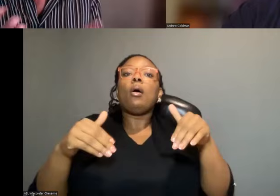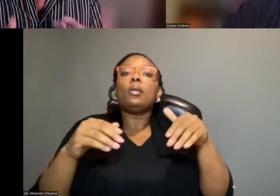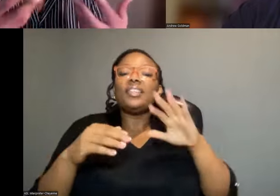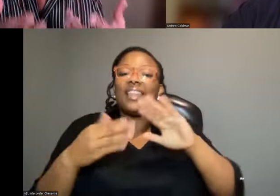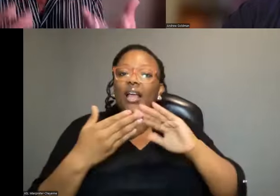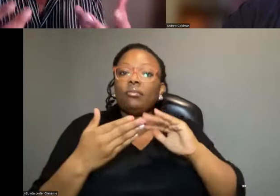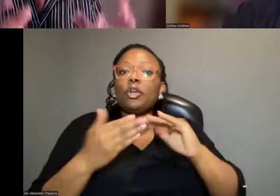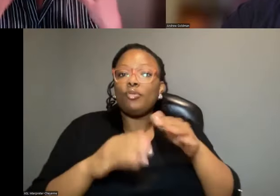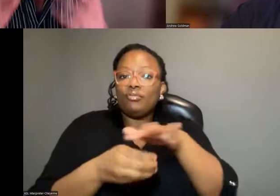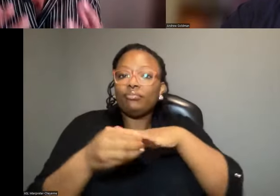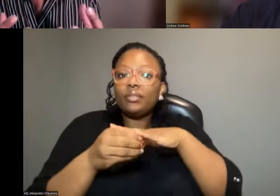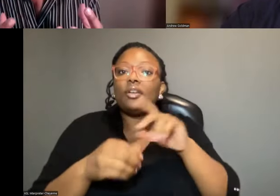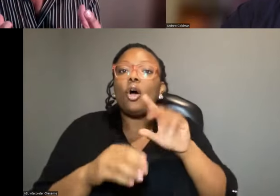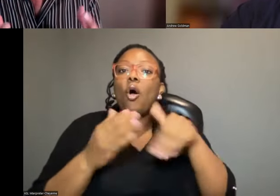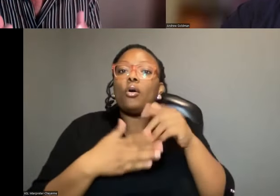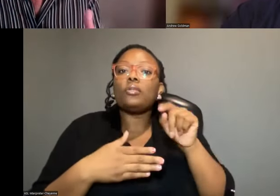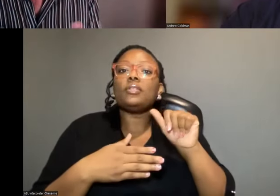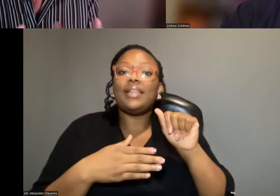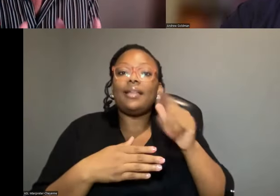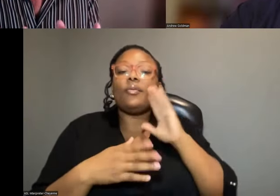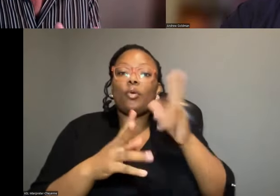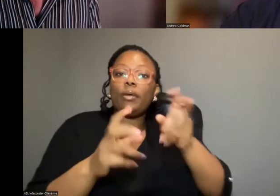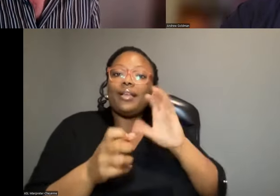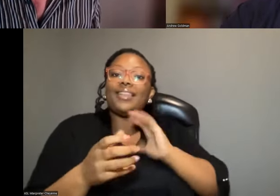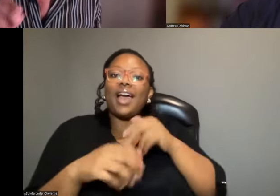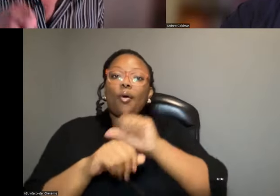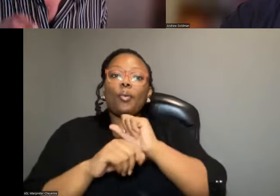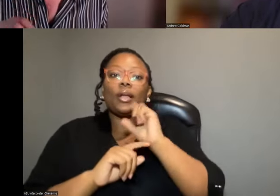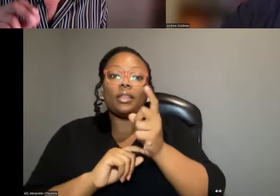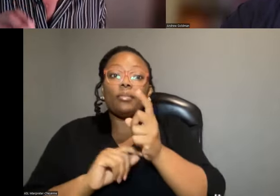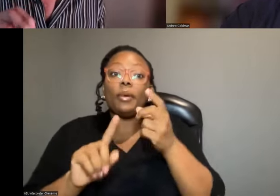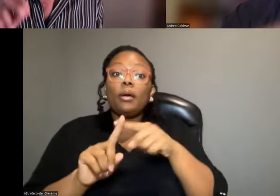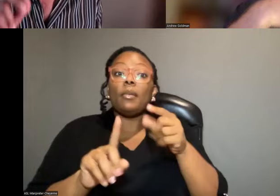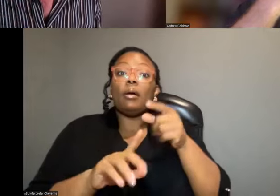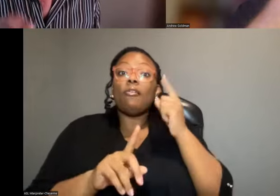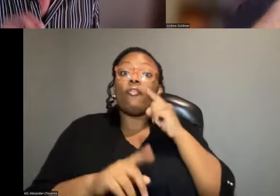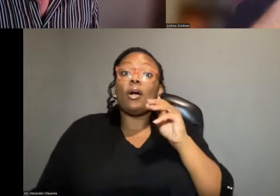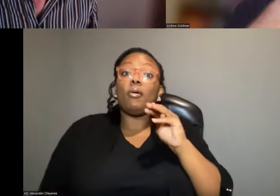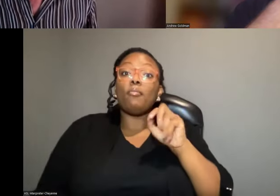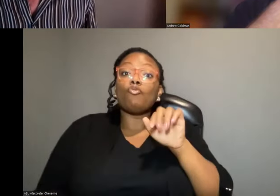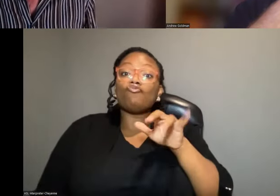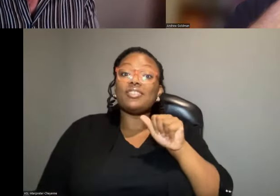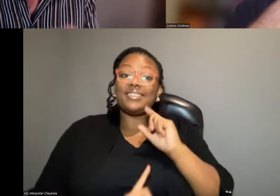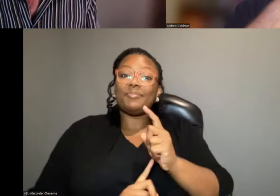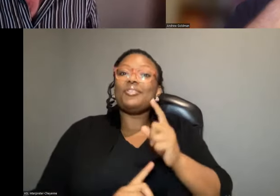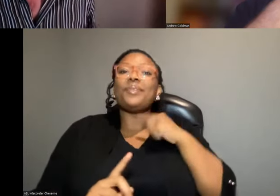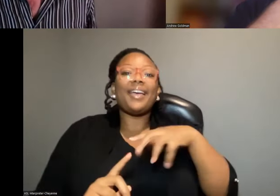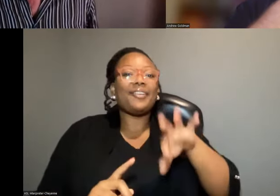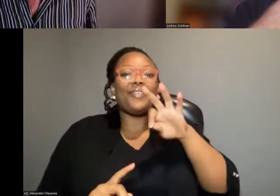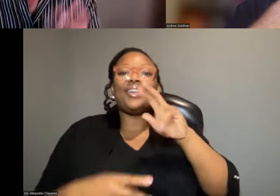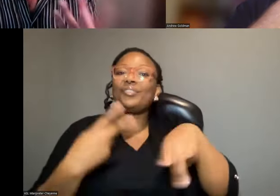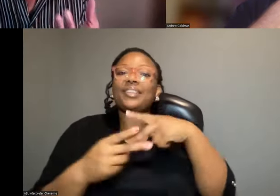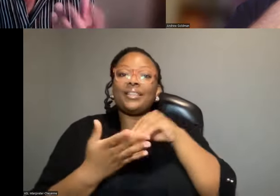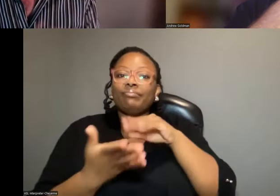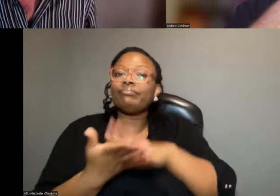community. All of those data sets are being pulled into our work at the moment. But for Mauritius, at the moment, we haven't uncovered the types of records that the,